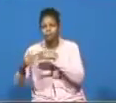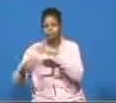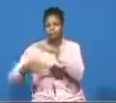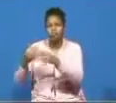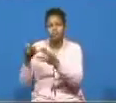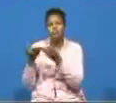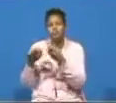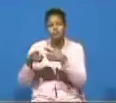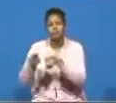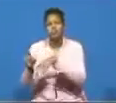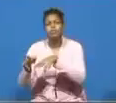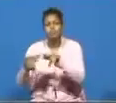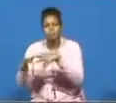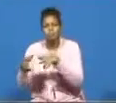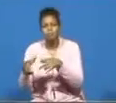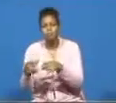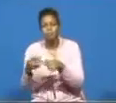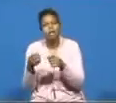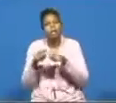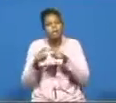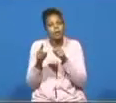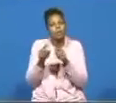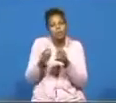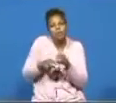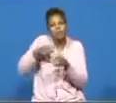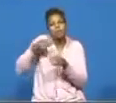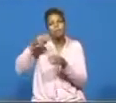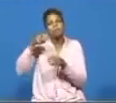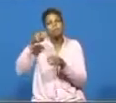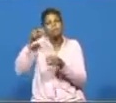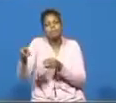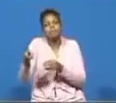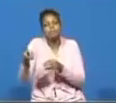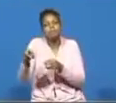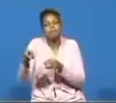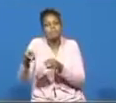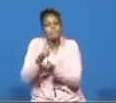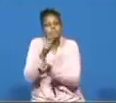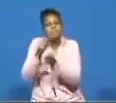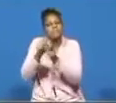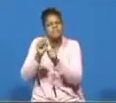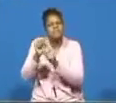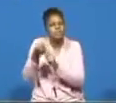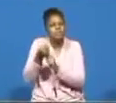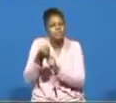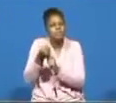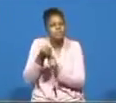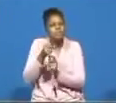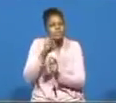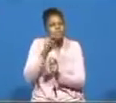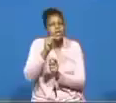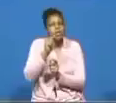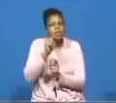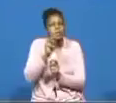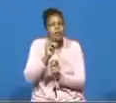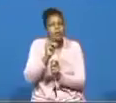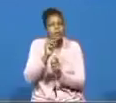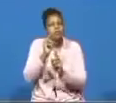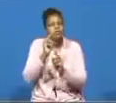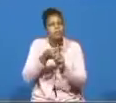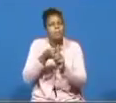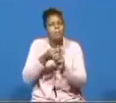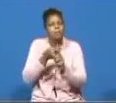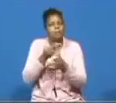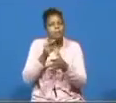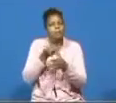jumping to one of the accounts right there in the numbers chapter 21 where did i say i said numbers yes the book of